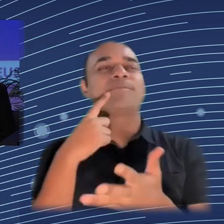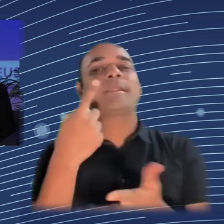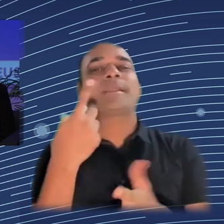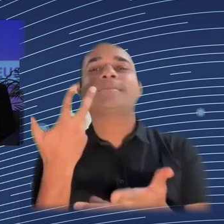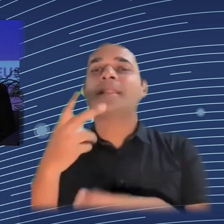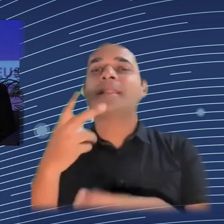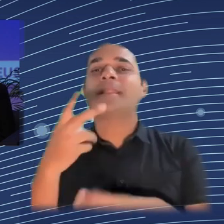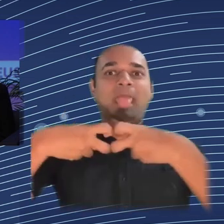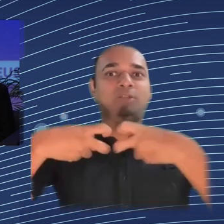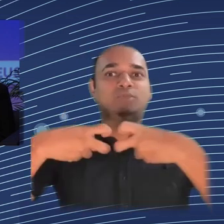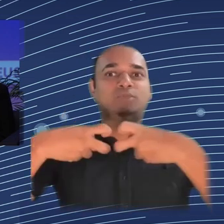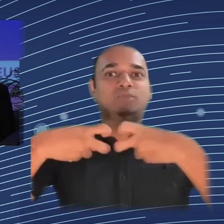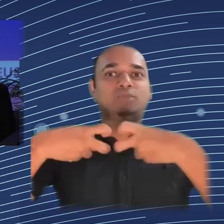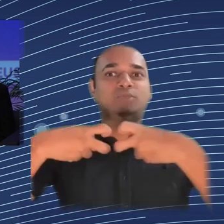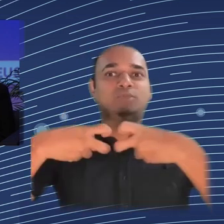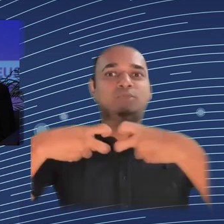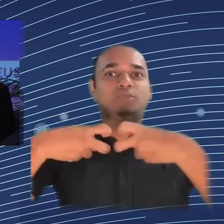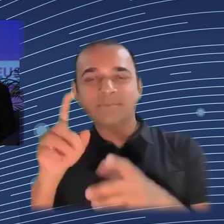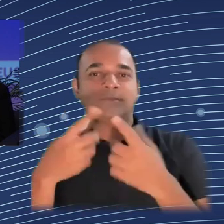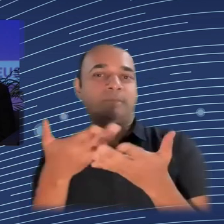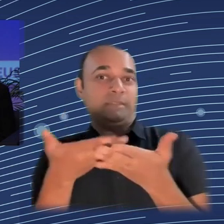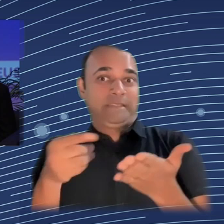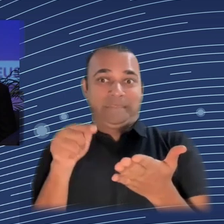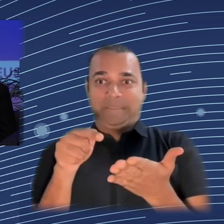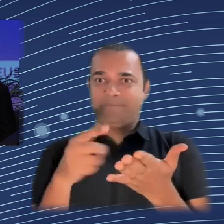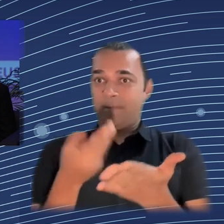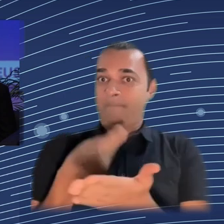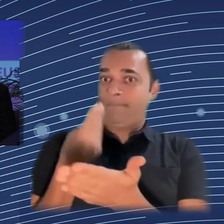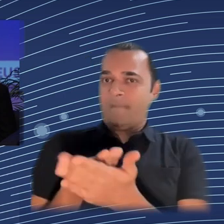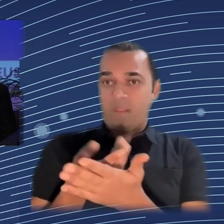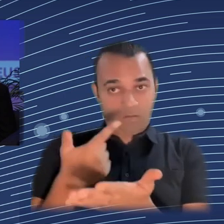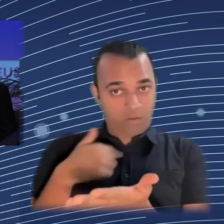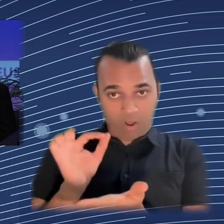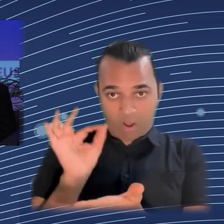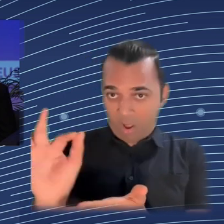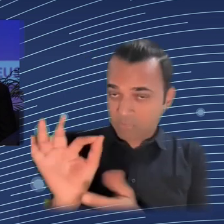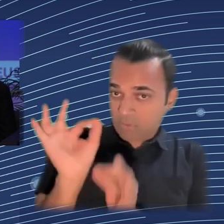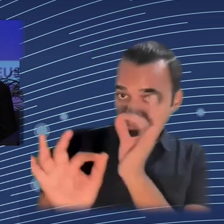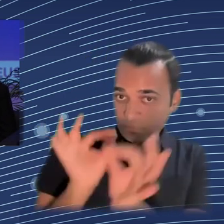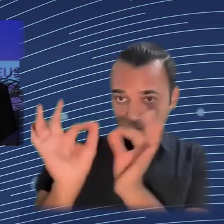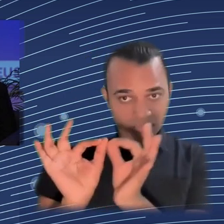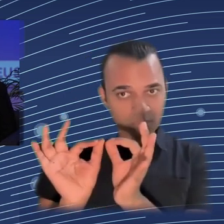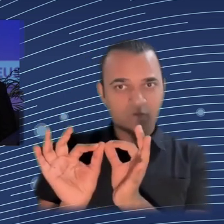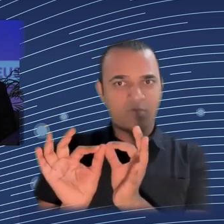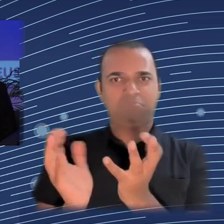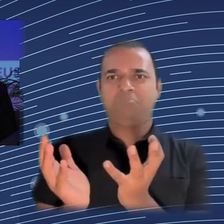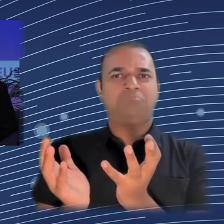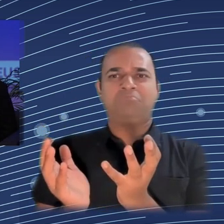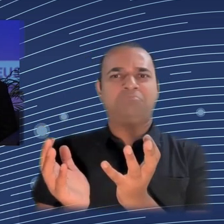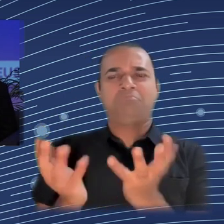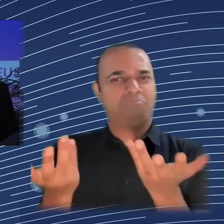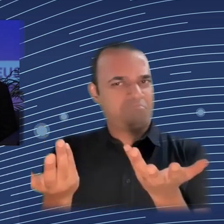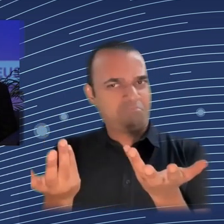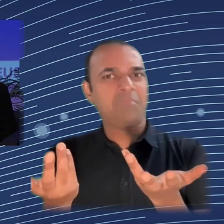therefore trying to understand whether that product can really serve our purposes. And this is really what we should be asking